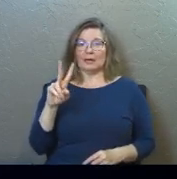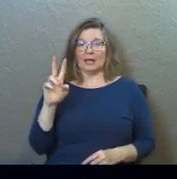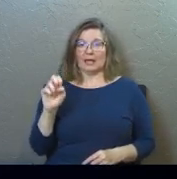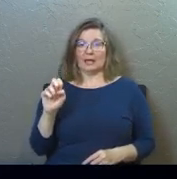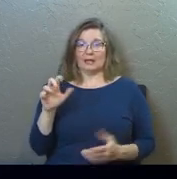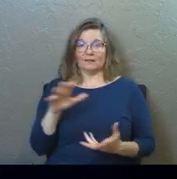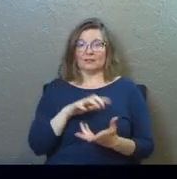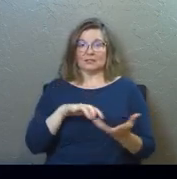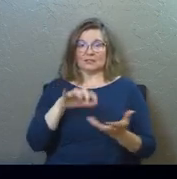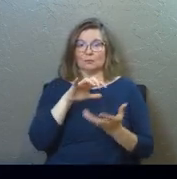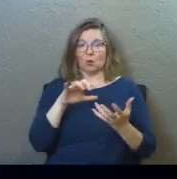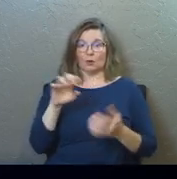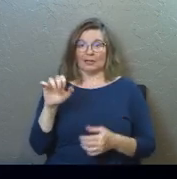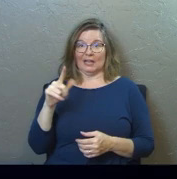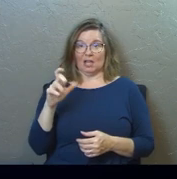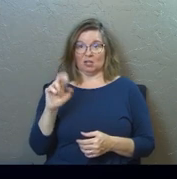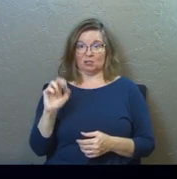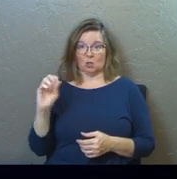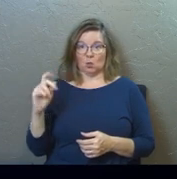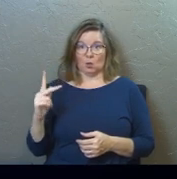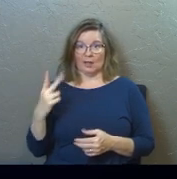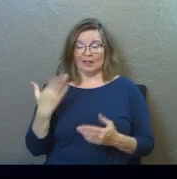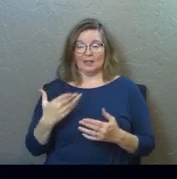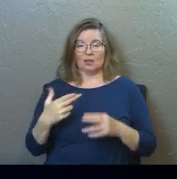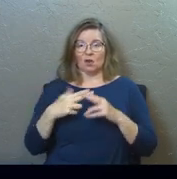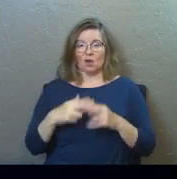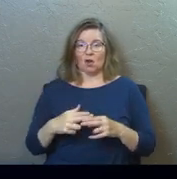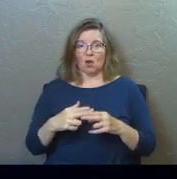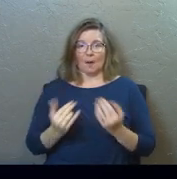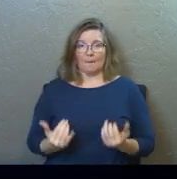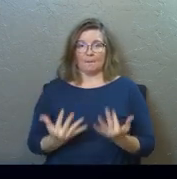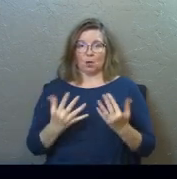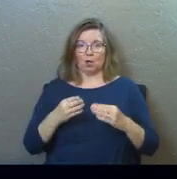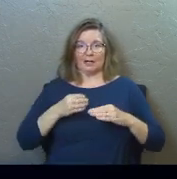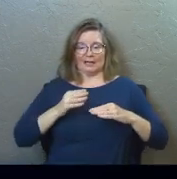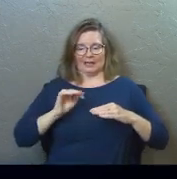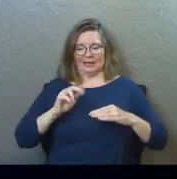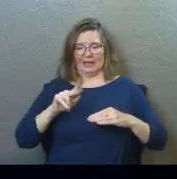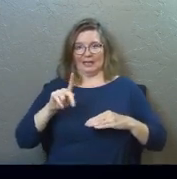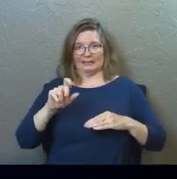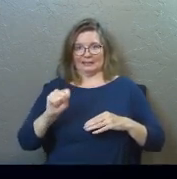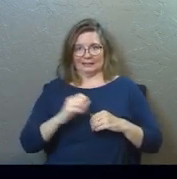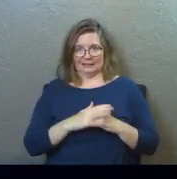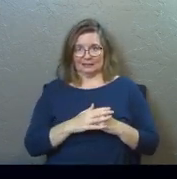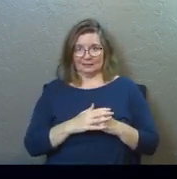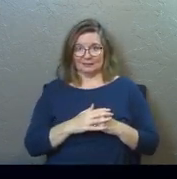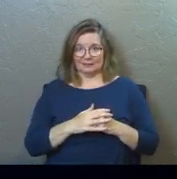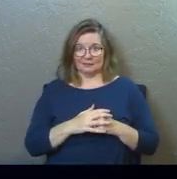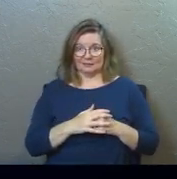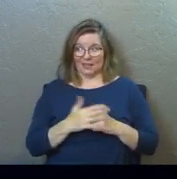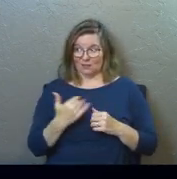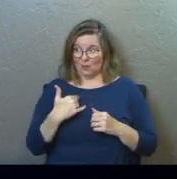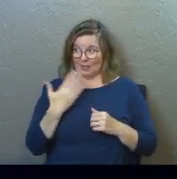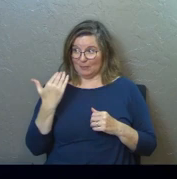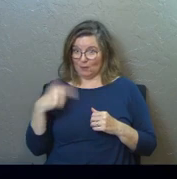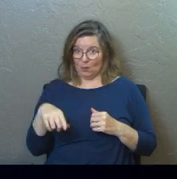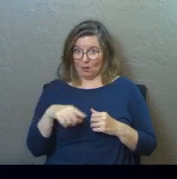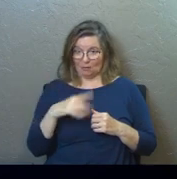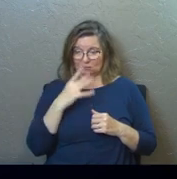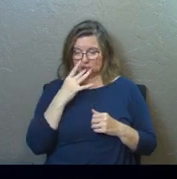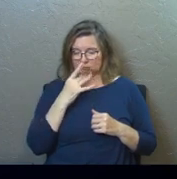Oklahoma, and they have these things that are called burnt ends, you ever have burnt ends before,